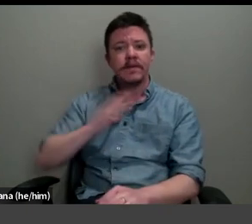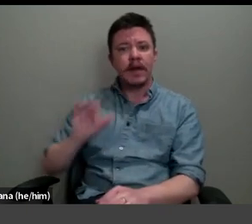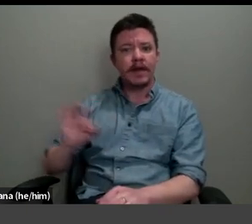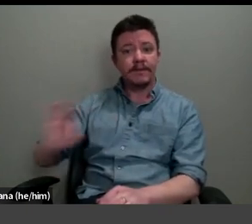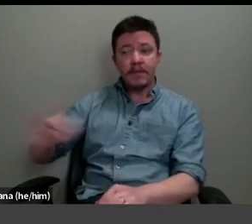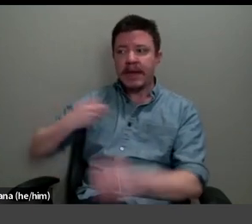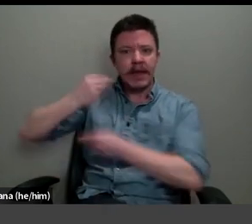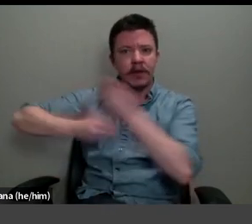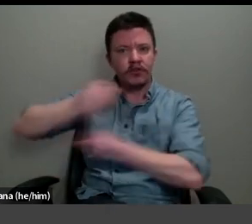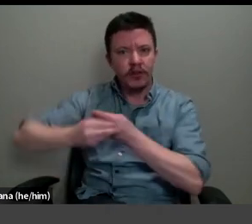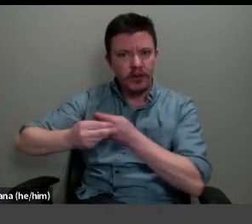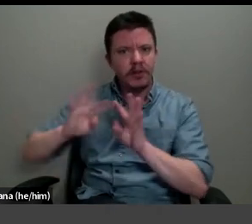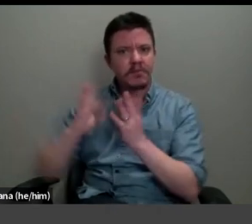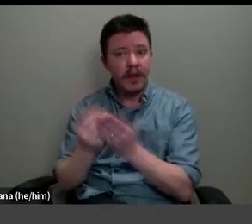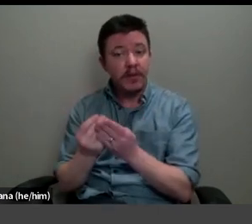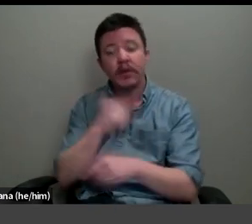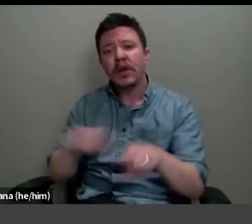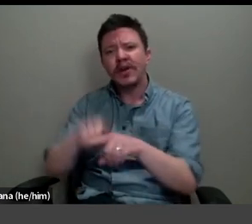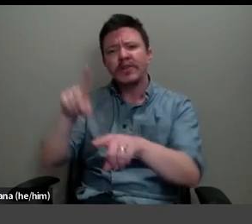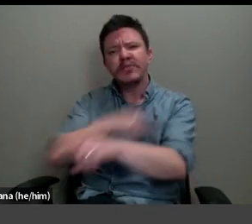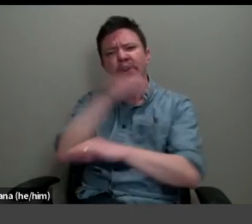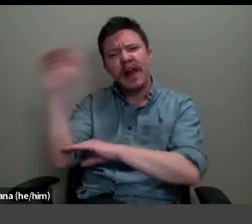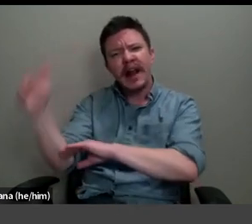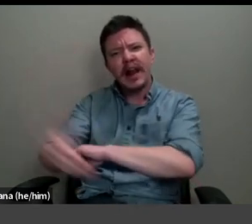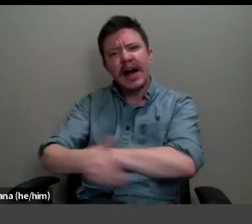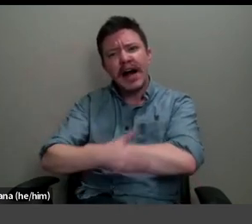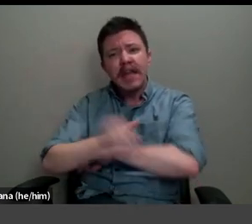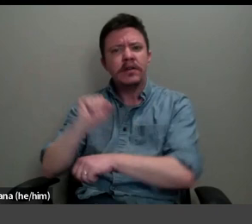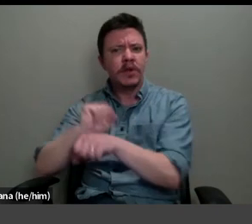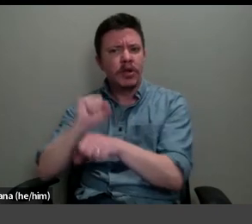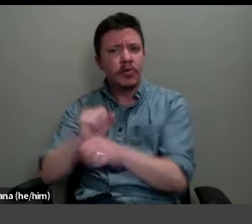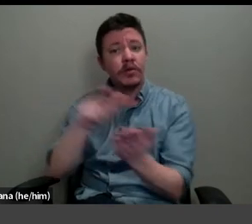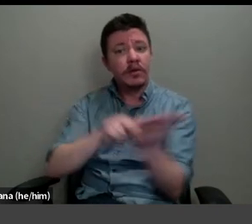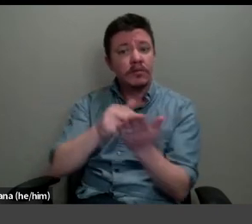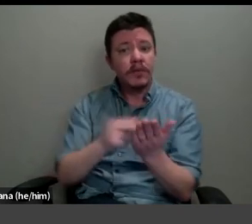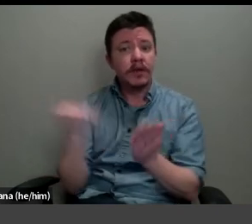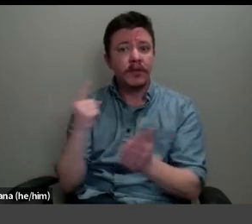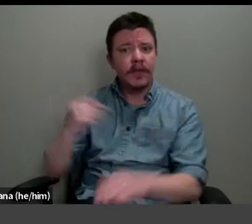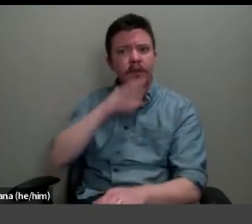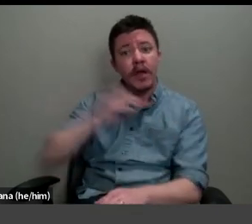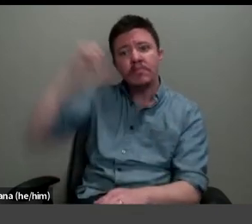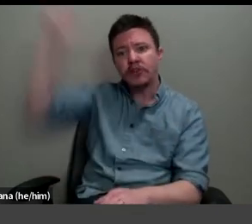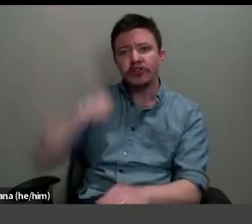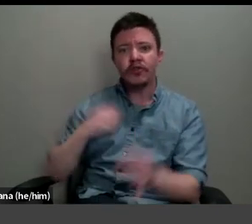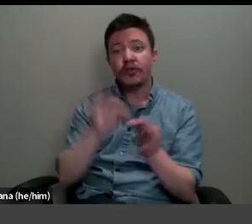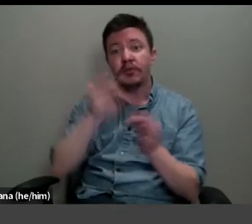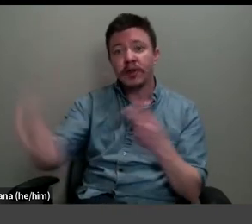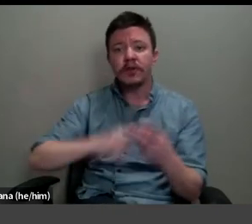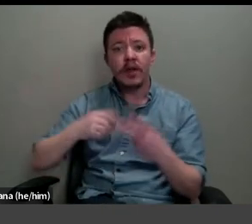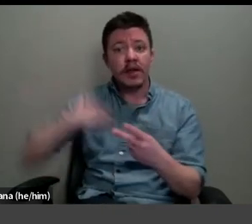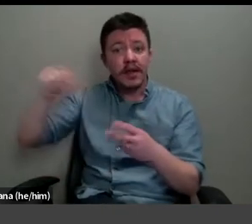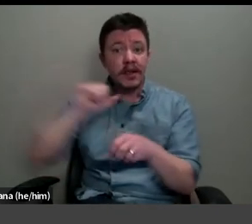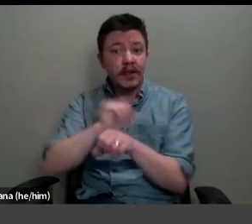also long evening work in paintings featuring a mature seamstress, youthful employees and very young